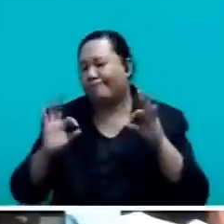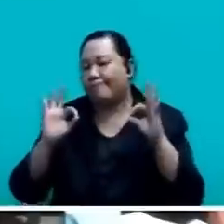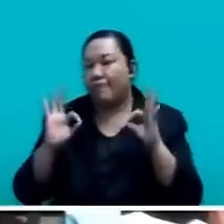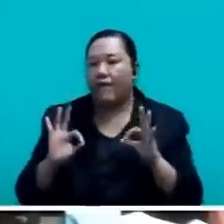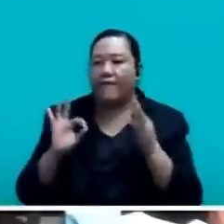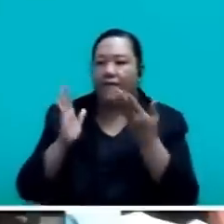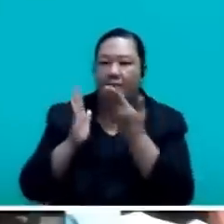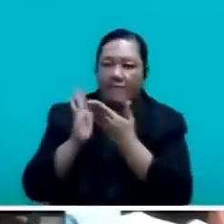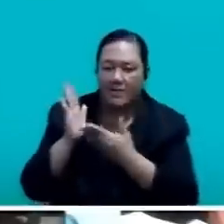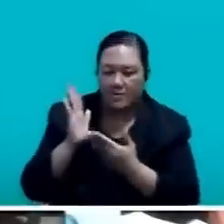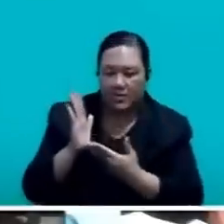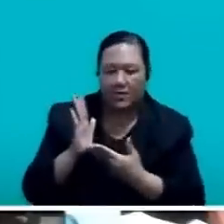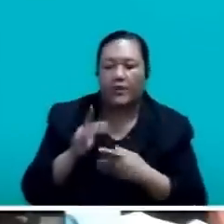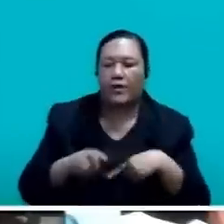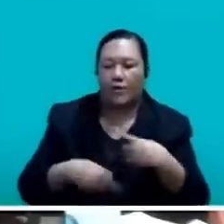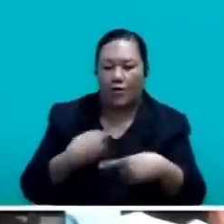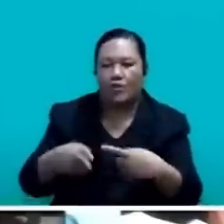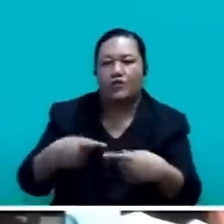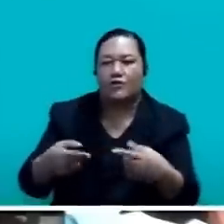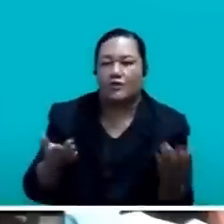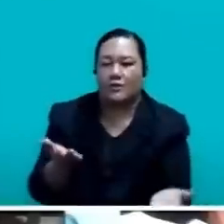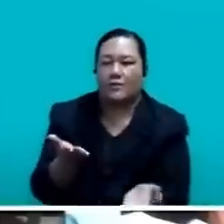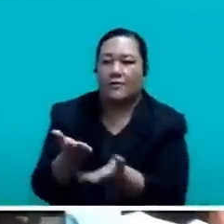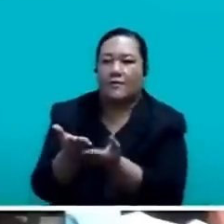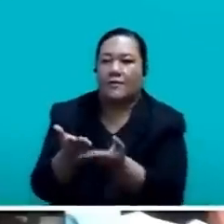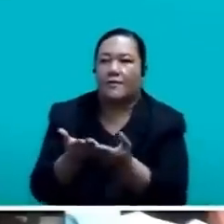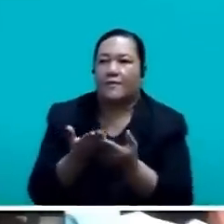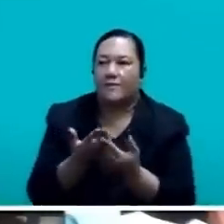is here to stay for a very long time.